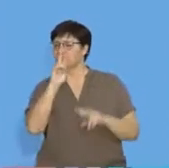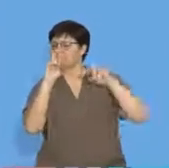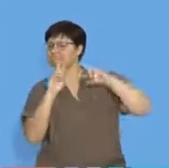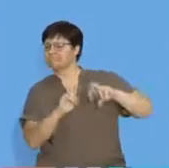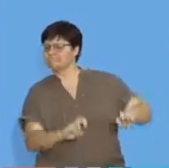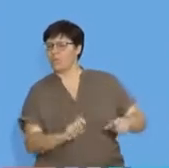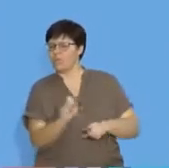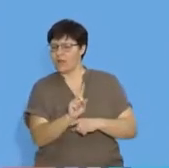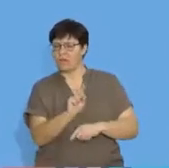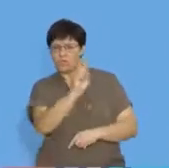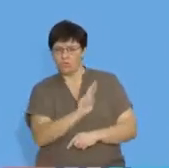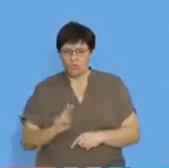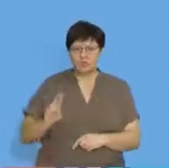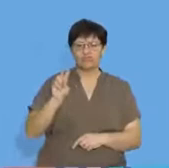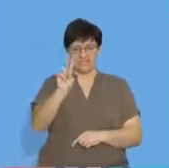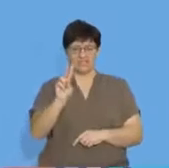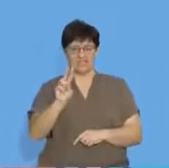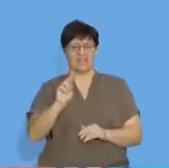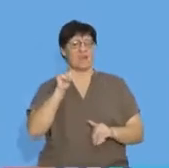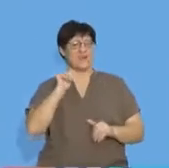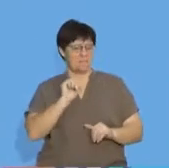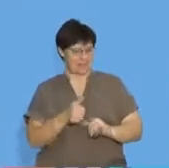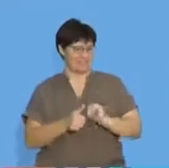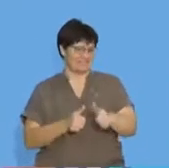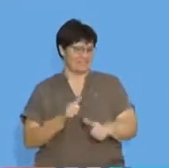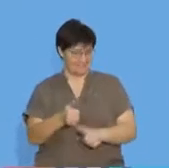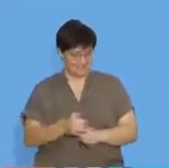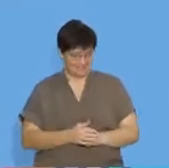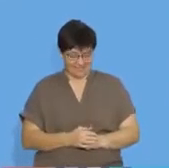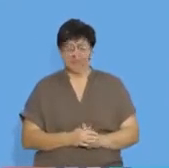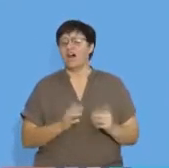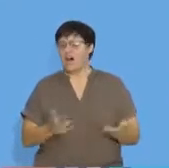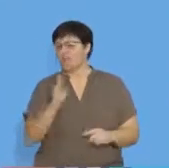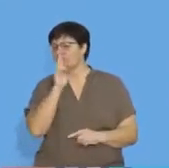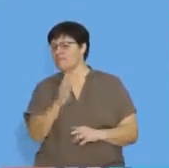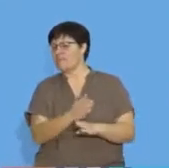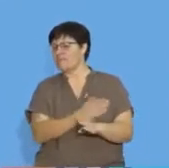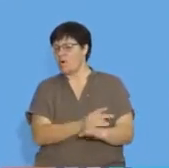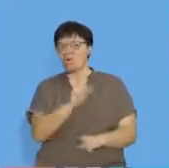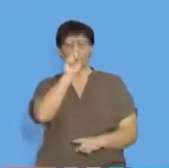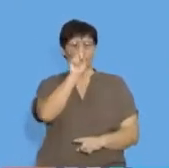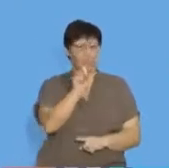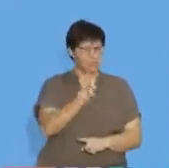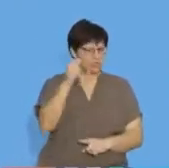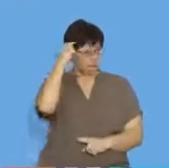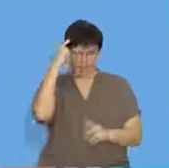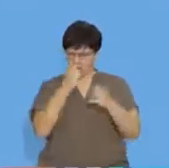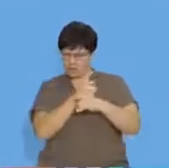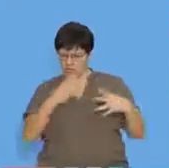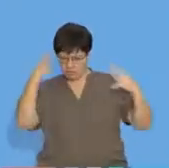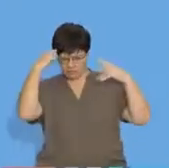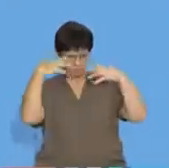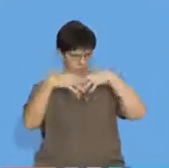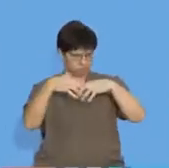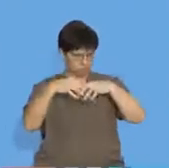quadratic patterns. But before we get into that, I'm going to ask you a few questions just to get those brain juices